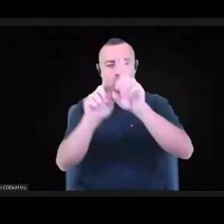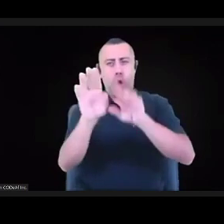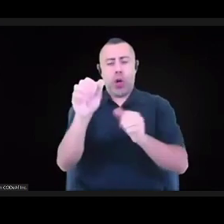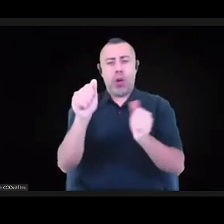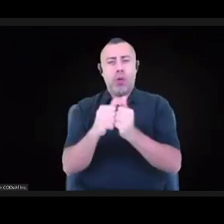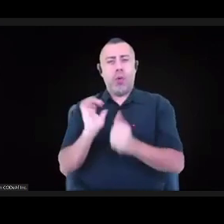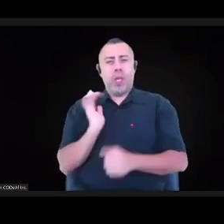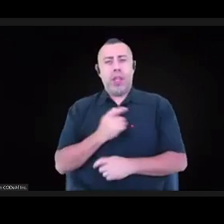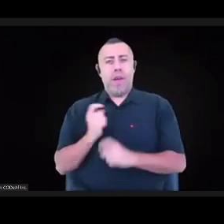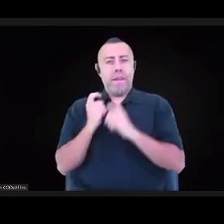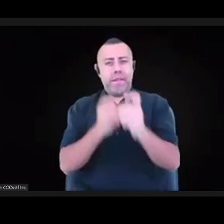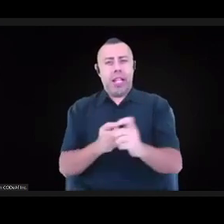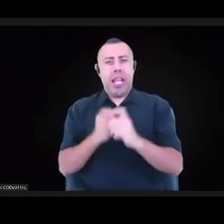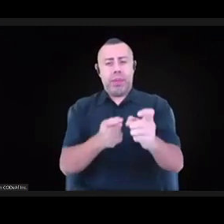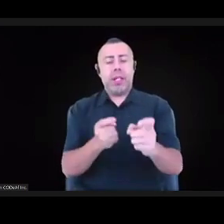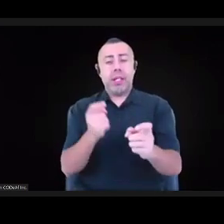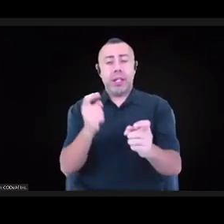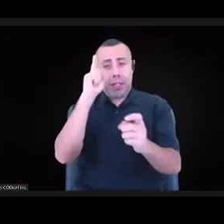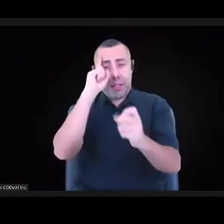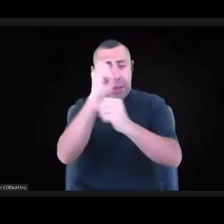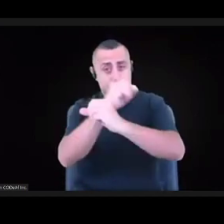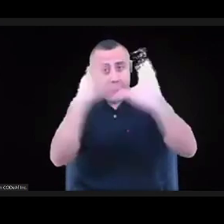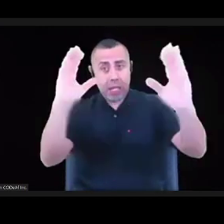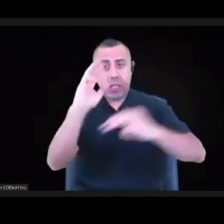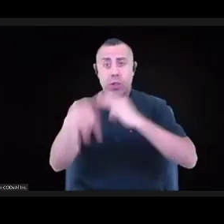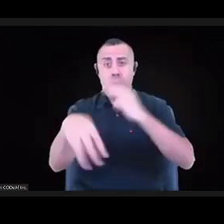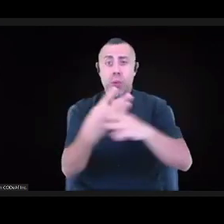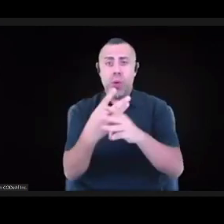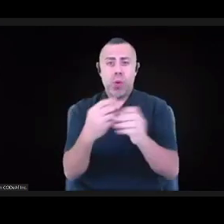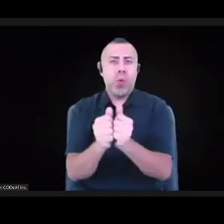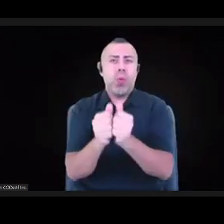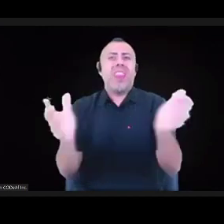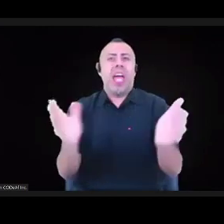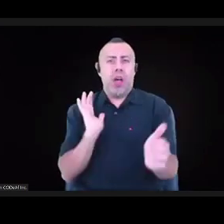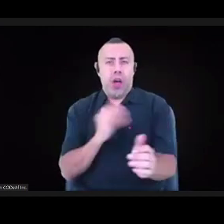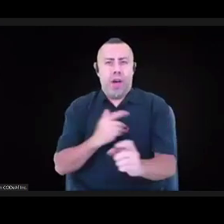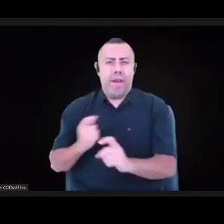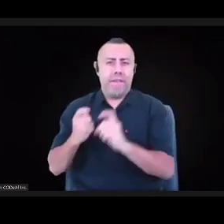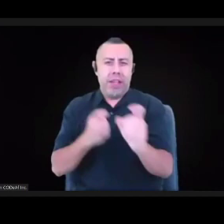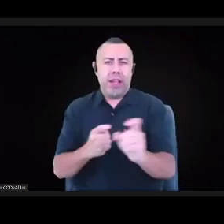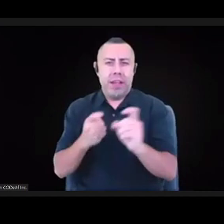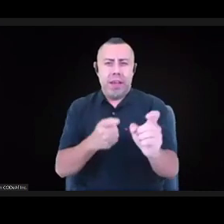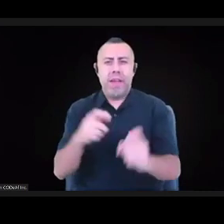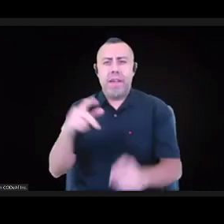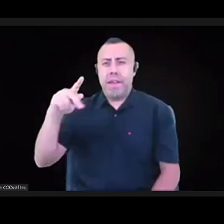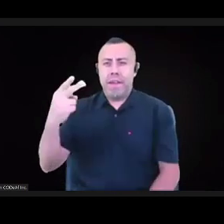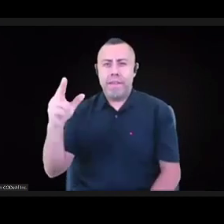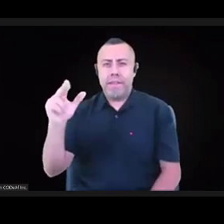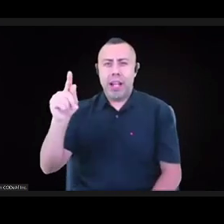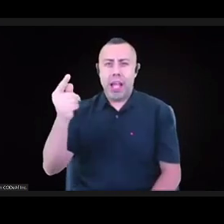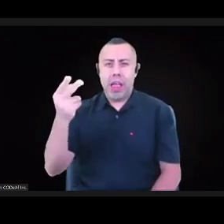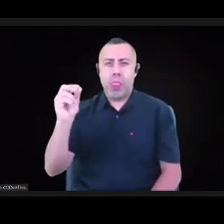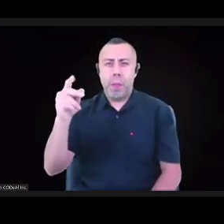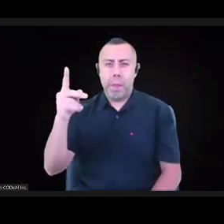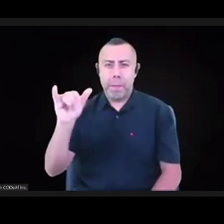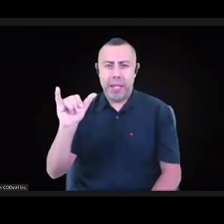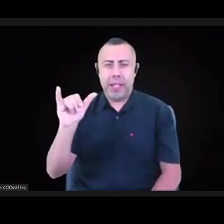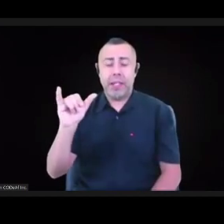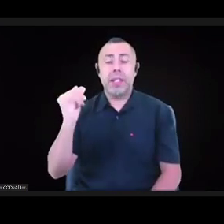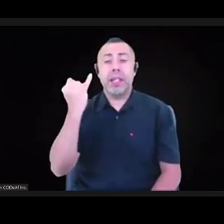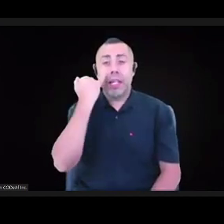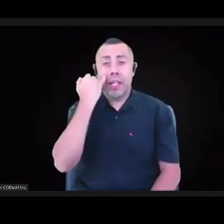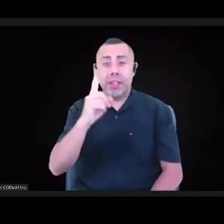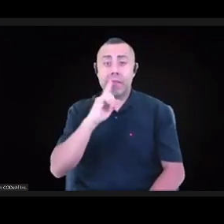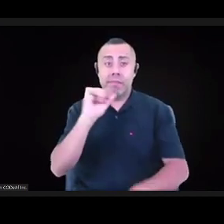philanthropy. If you take, I think if you follow the logic of it, that eventually to have actual community control